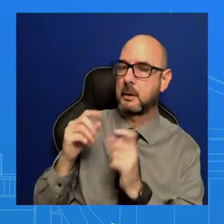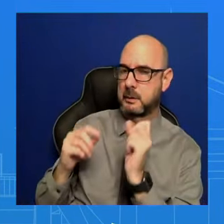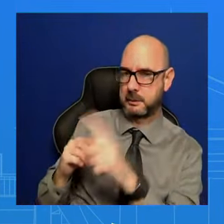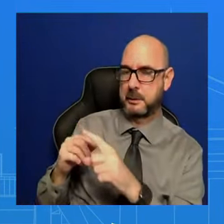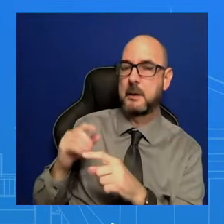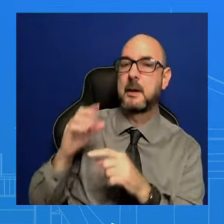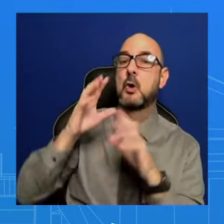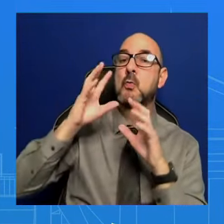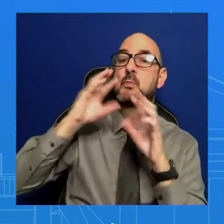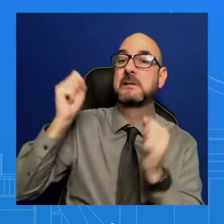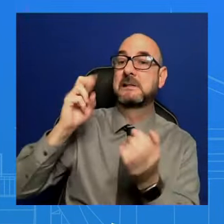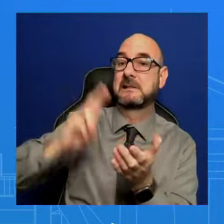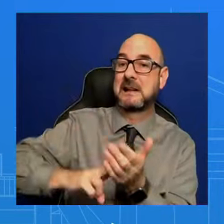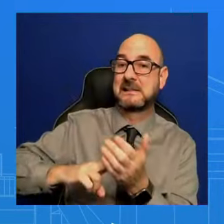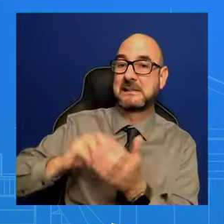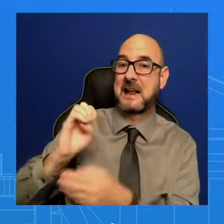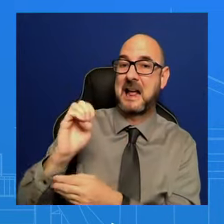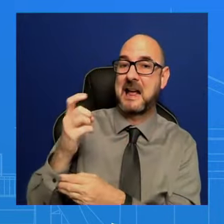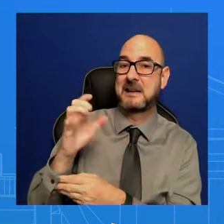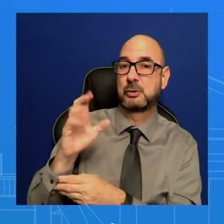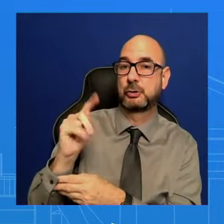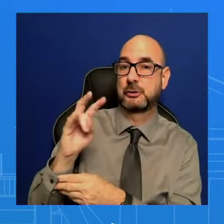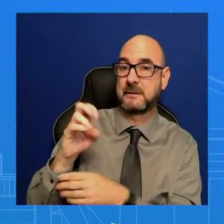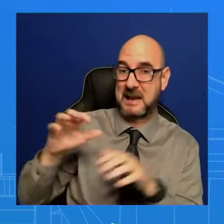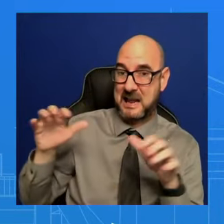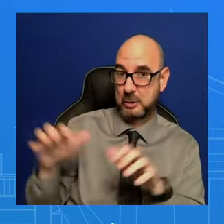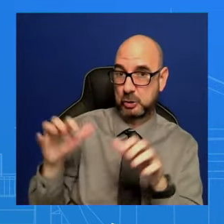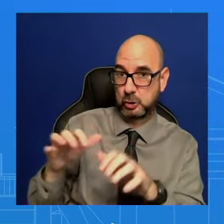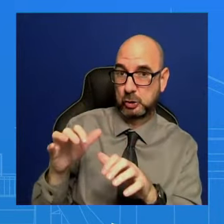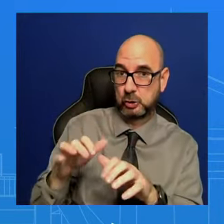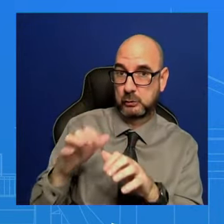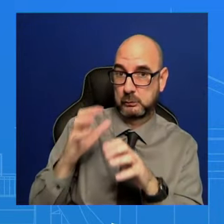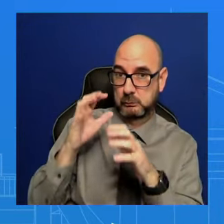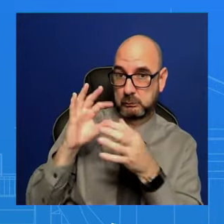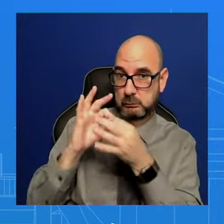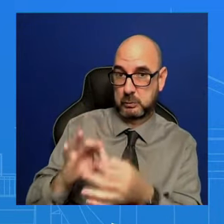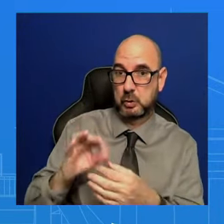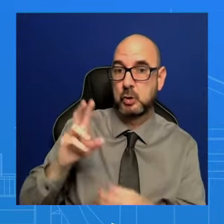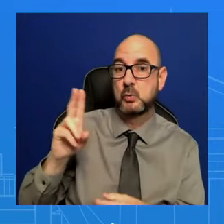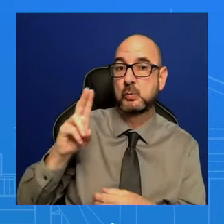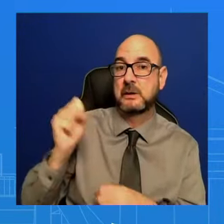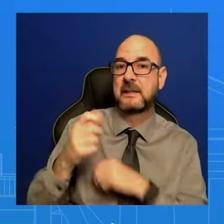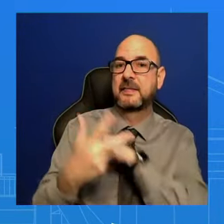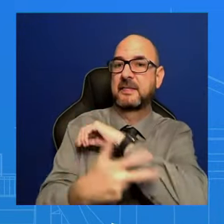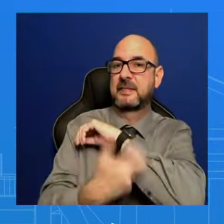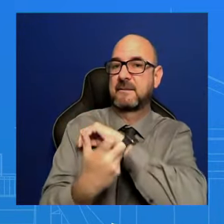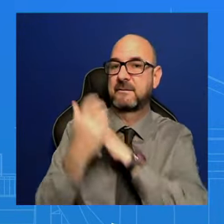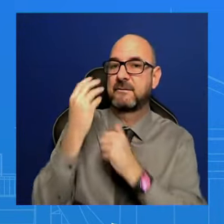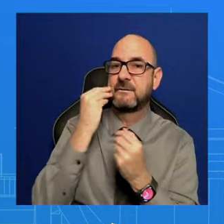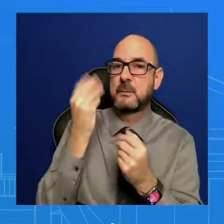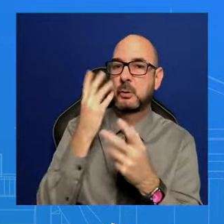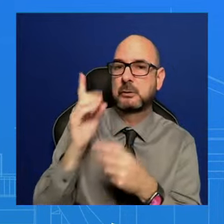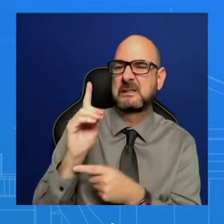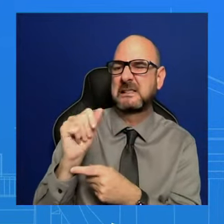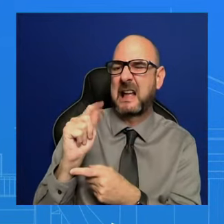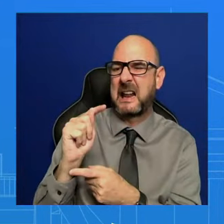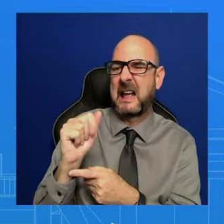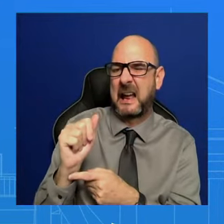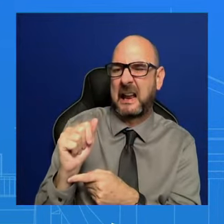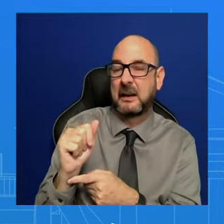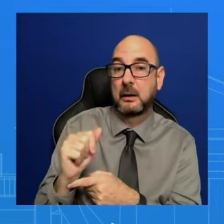the enemies, U.S. information. But there is a list of six countries,